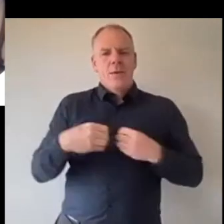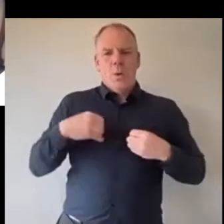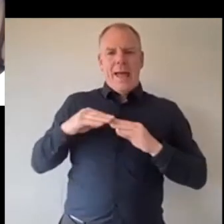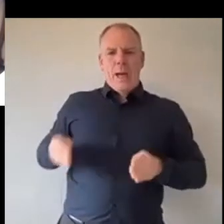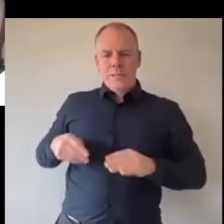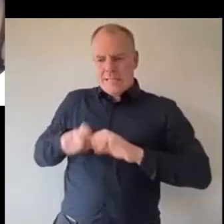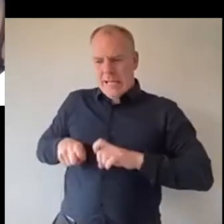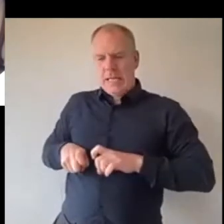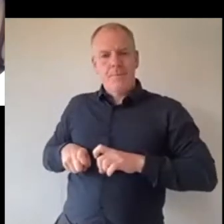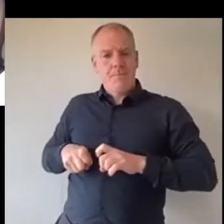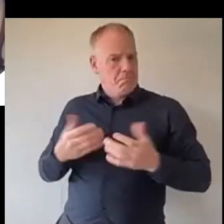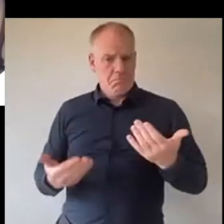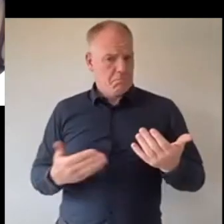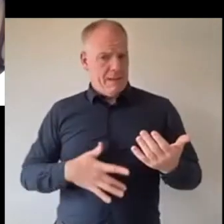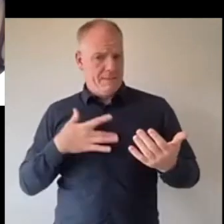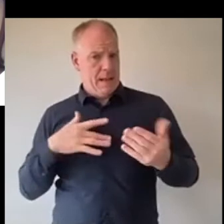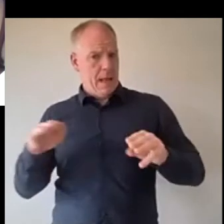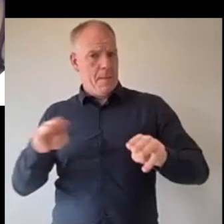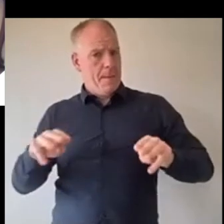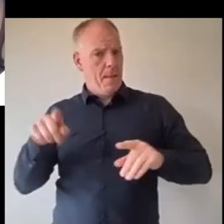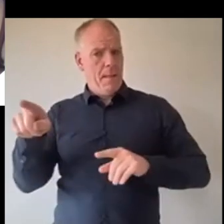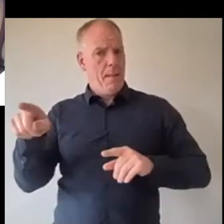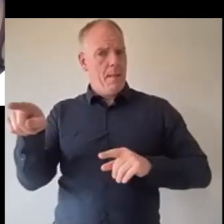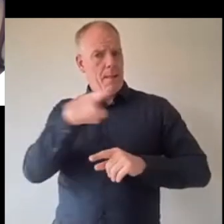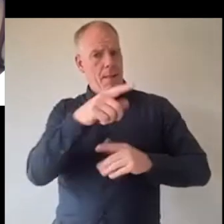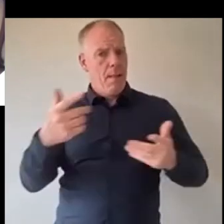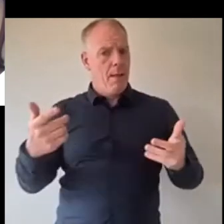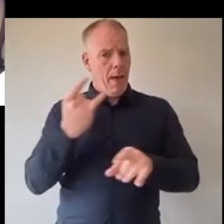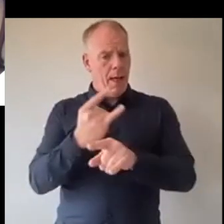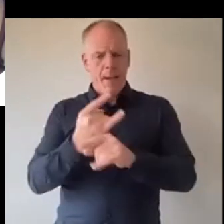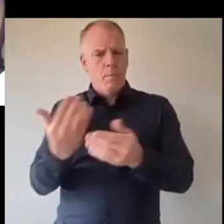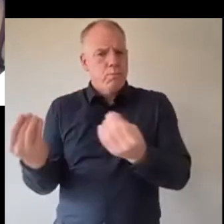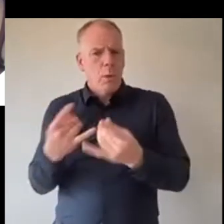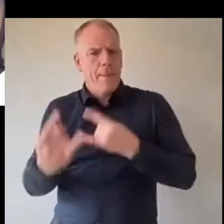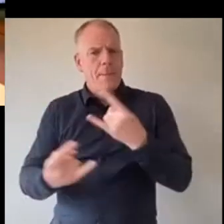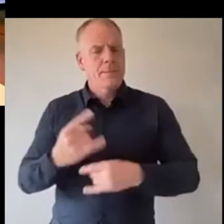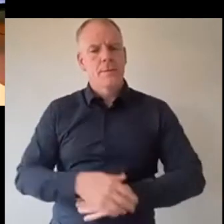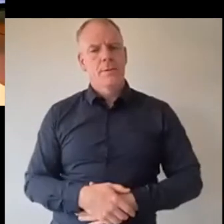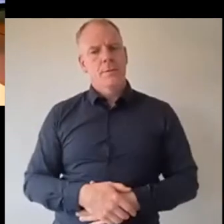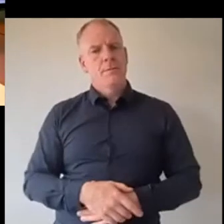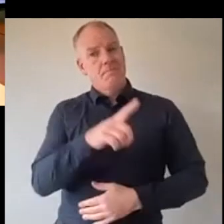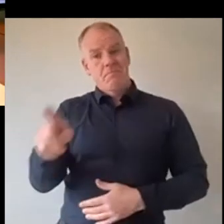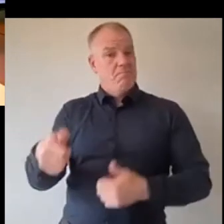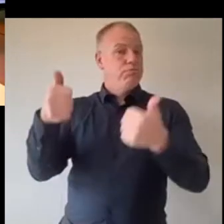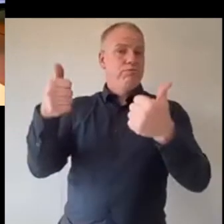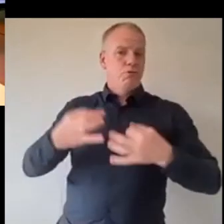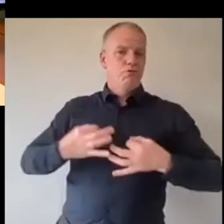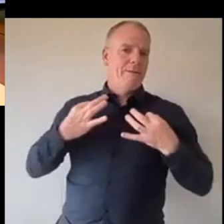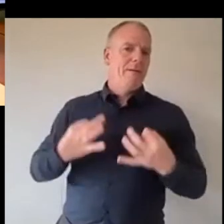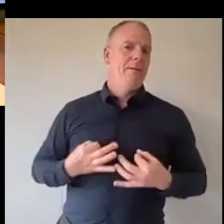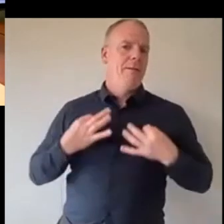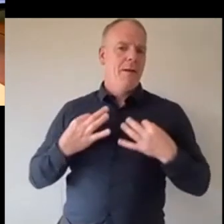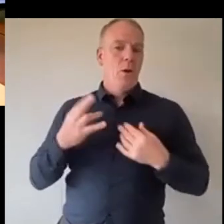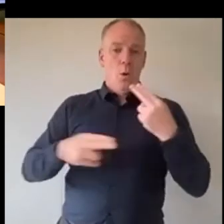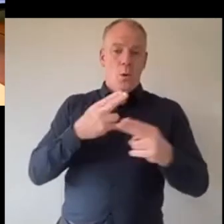how did you find it how how were people when you you you helped help them they're really grateful because if it wasn't